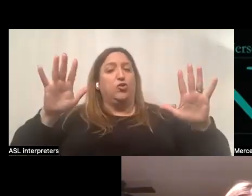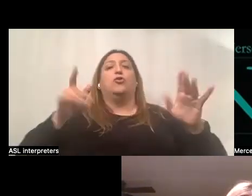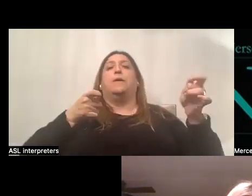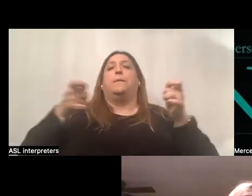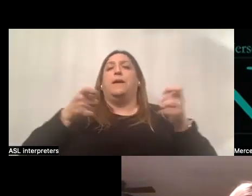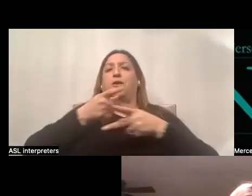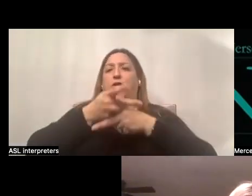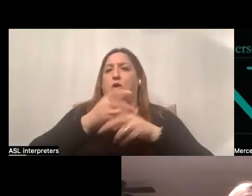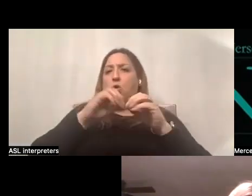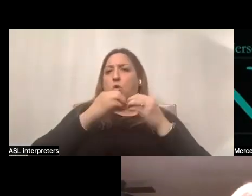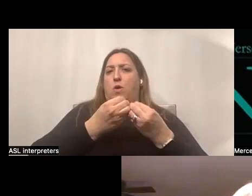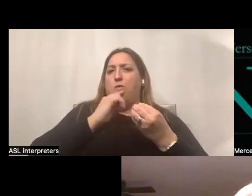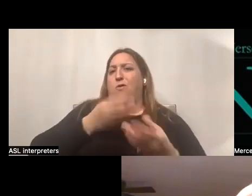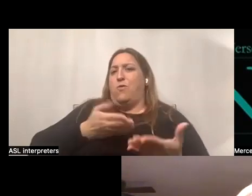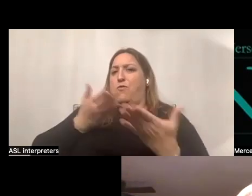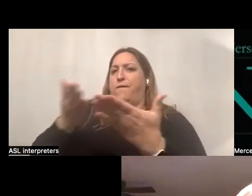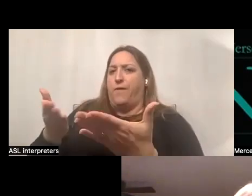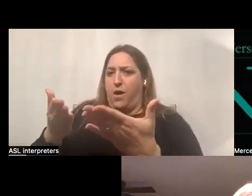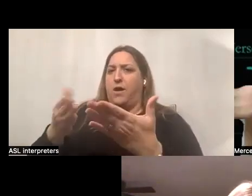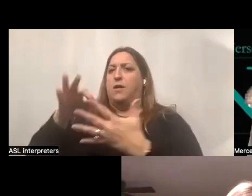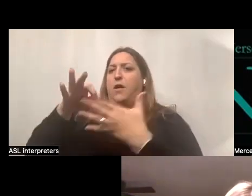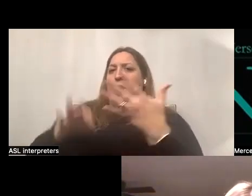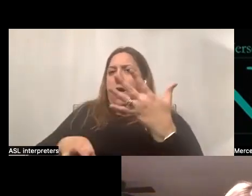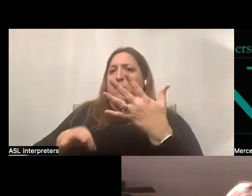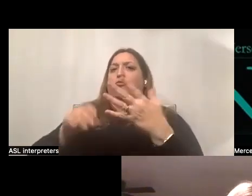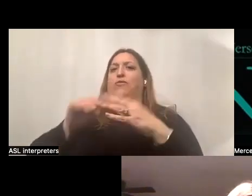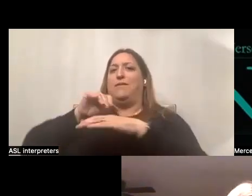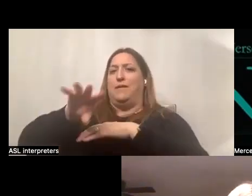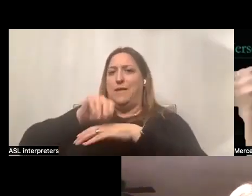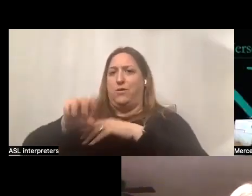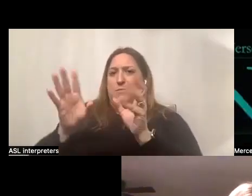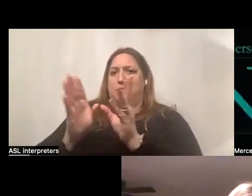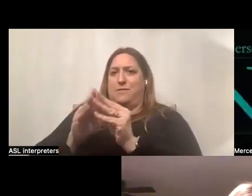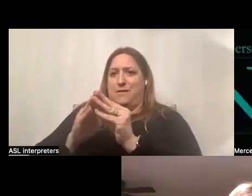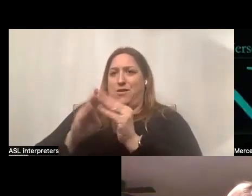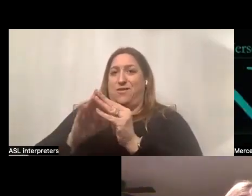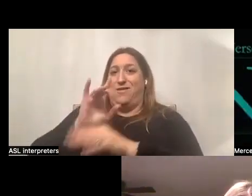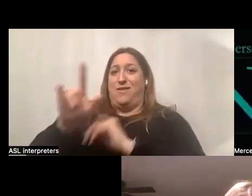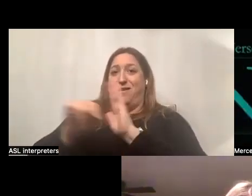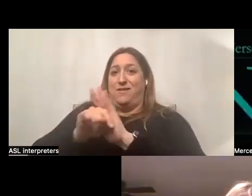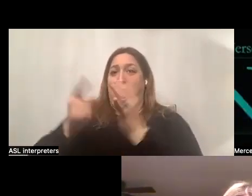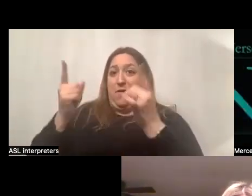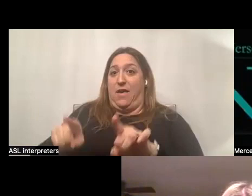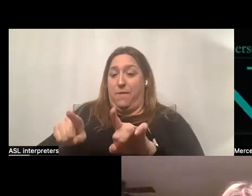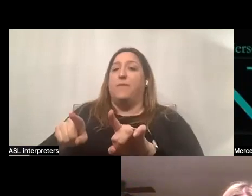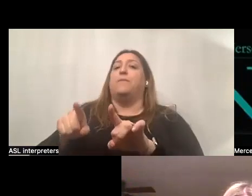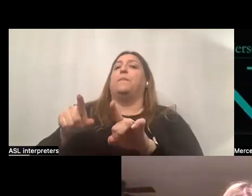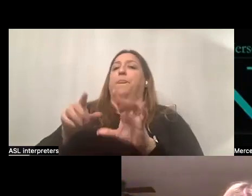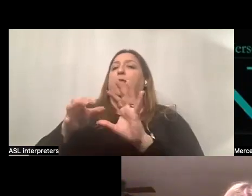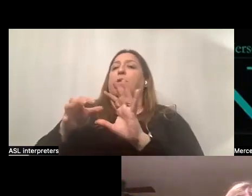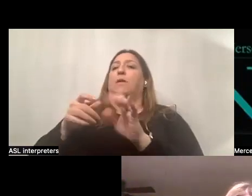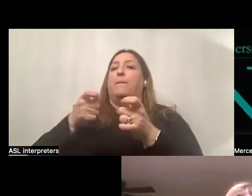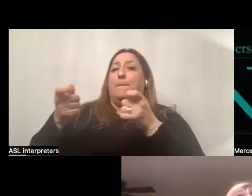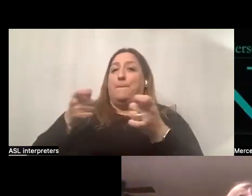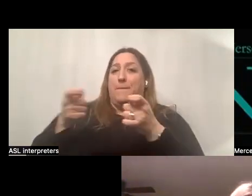organization will provide an options counseling session. At this time, the managed care coordinate, the managed care